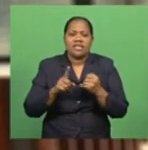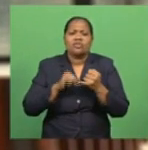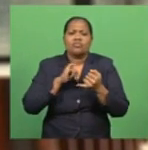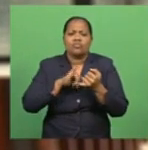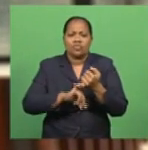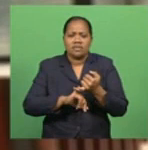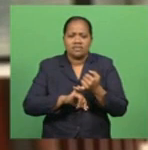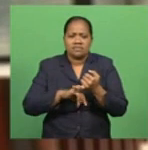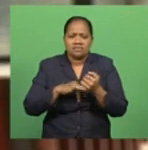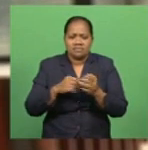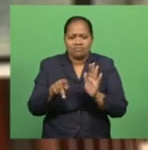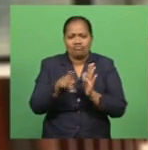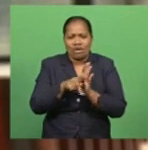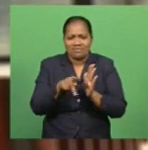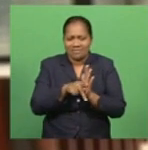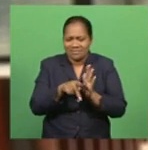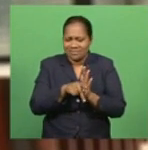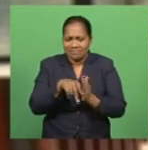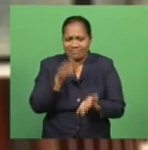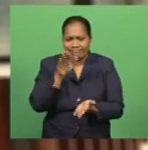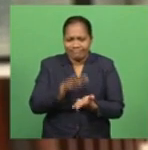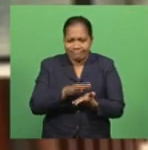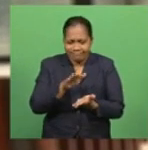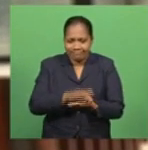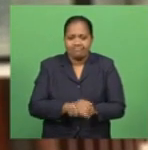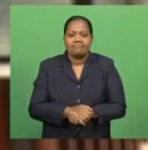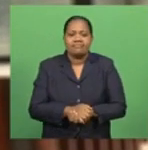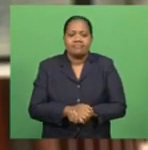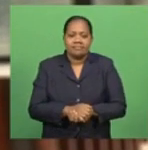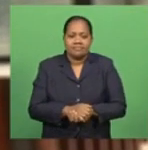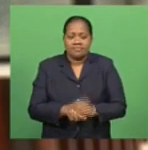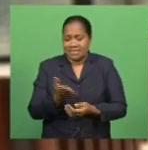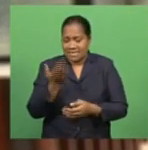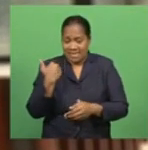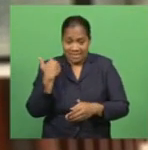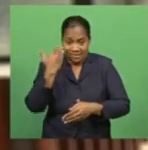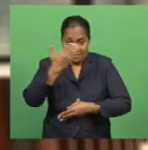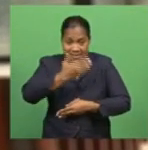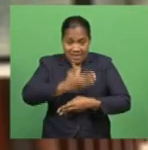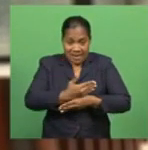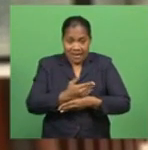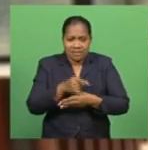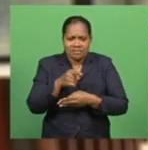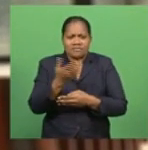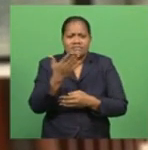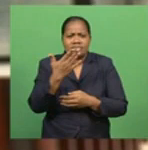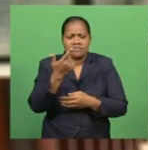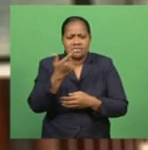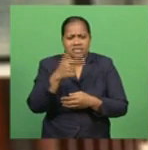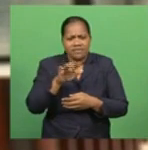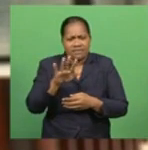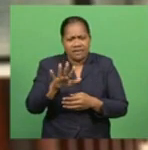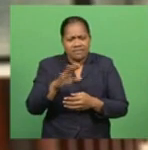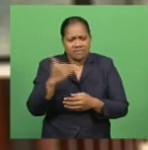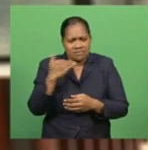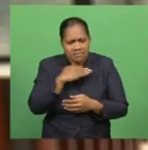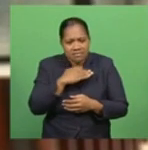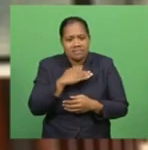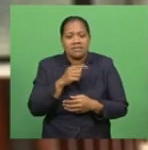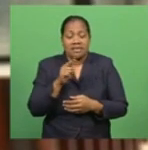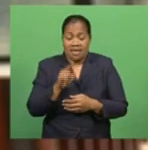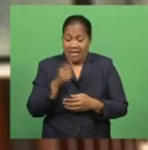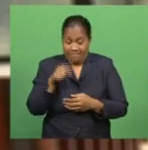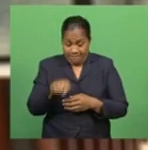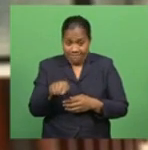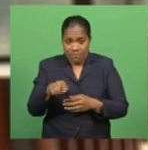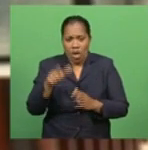Last night, all three futures, Dow Jones Industrial Average, S&P 500 and NASDAQ 100 all pointed to